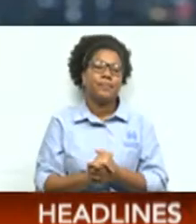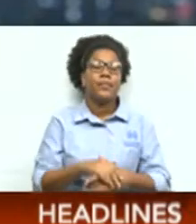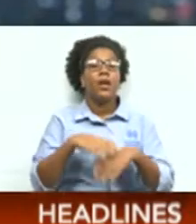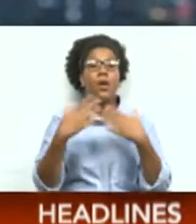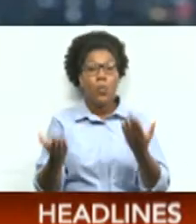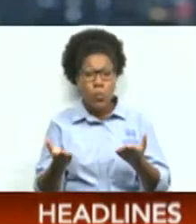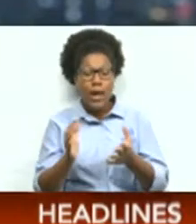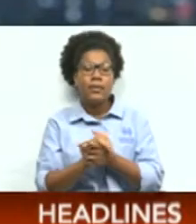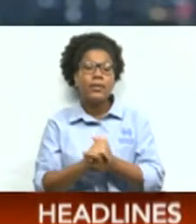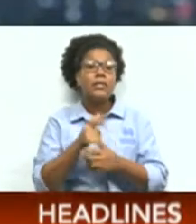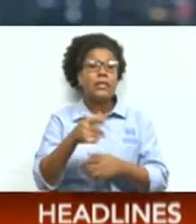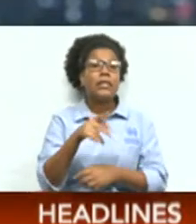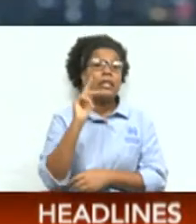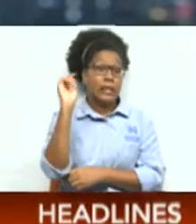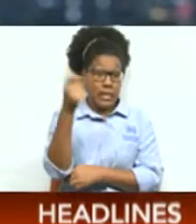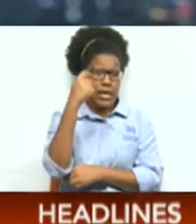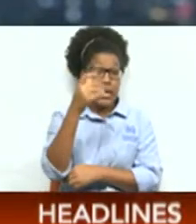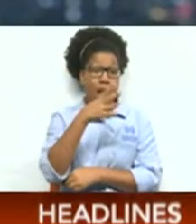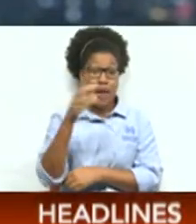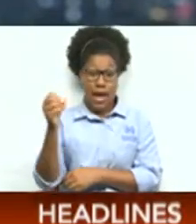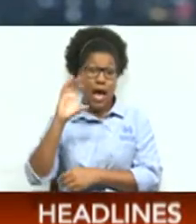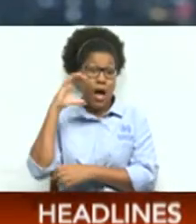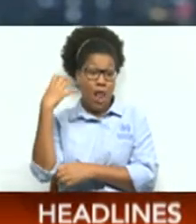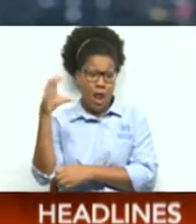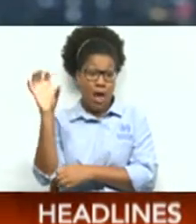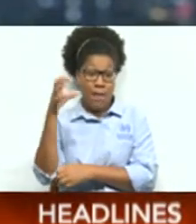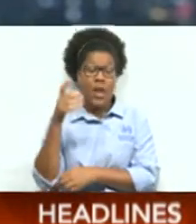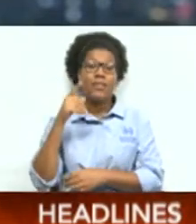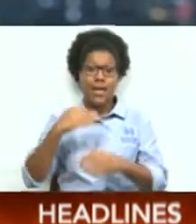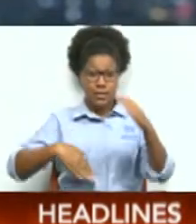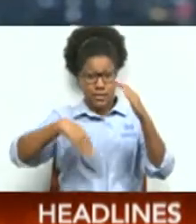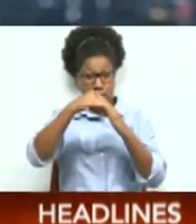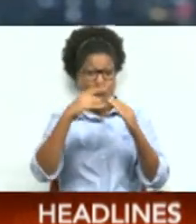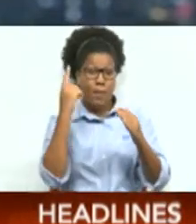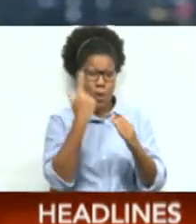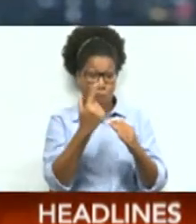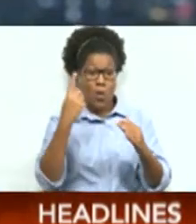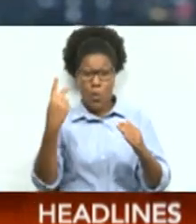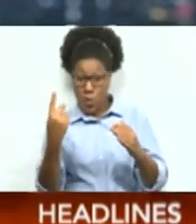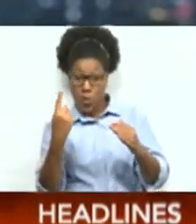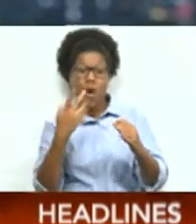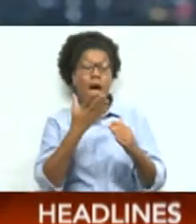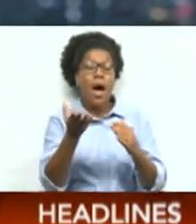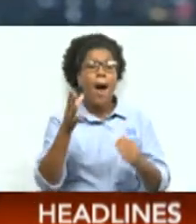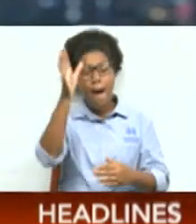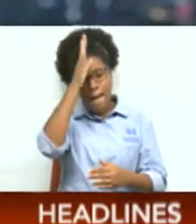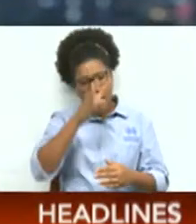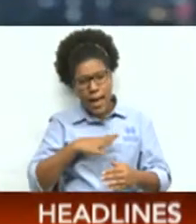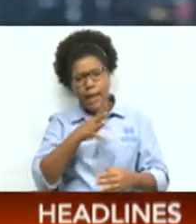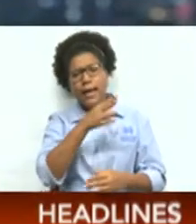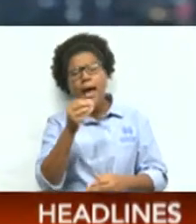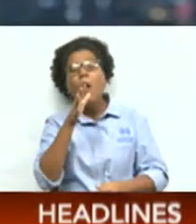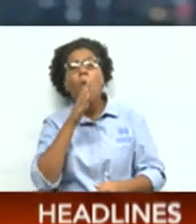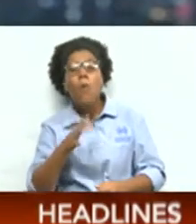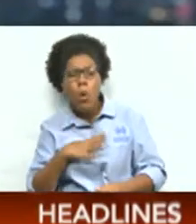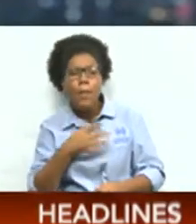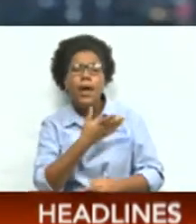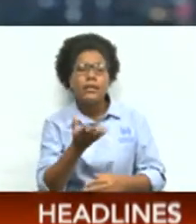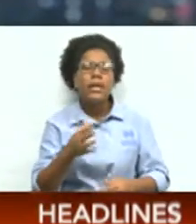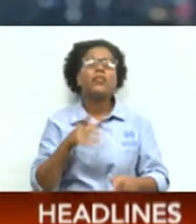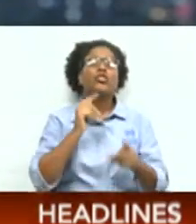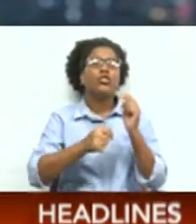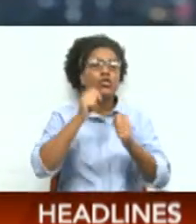Palmenia Berio claim the respective top spots in the men's and women's categories of the TNT International Marathon today.